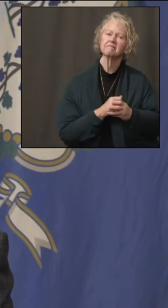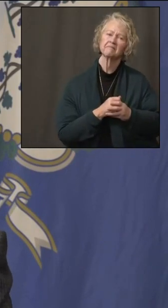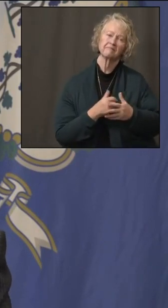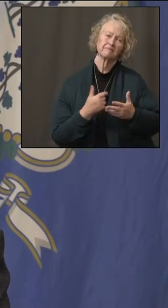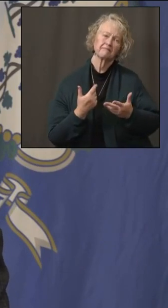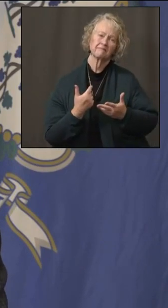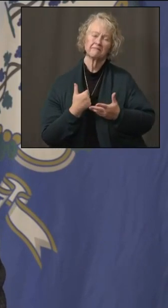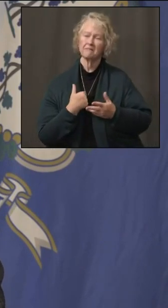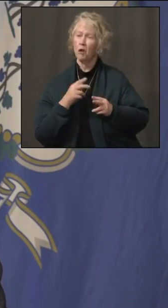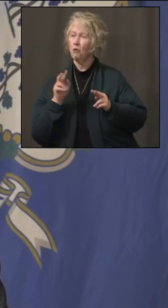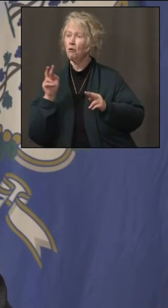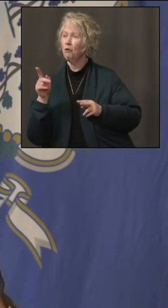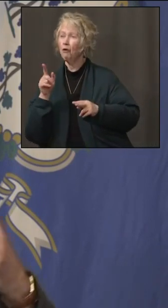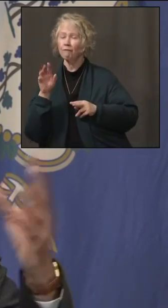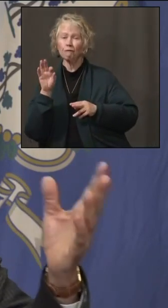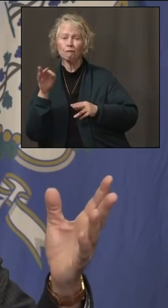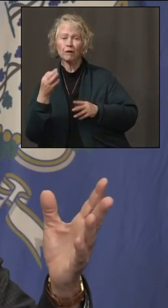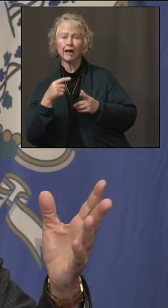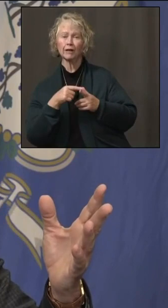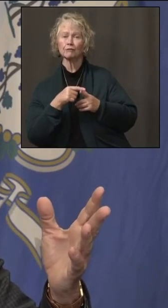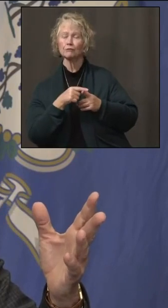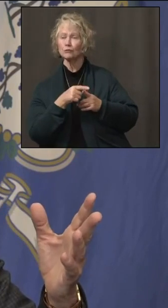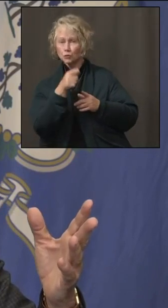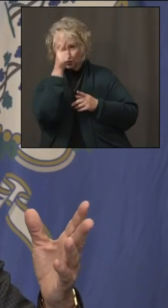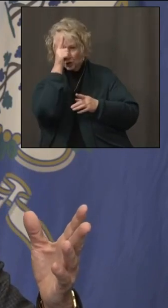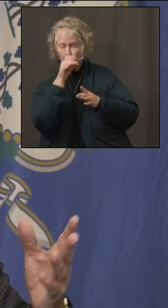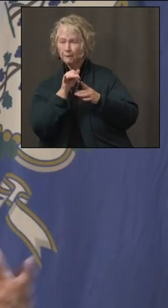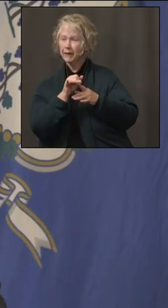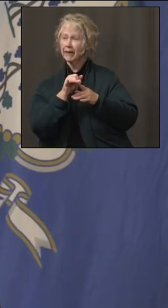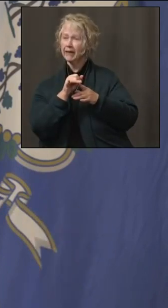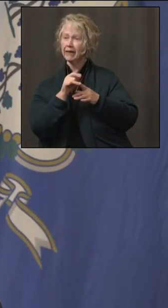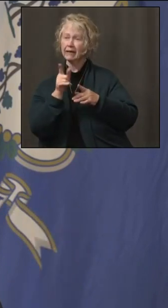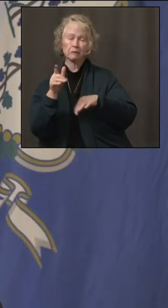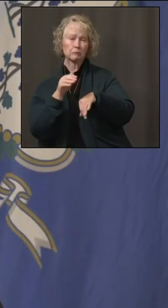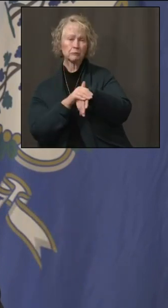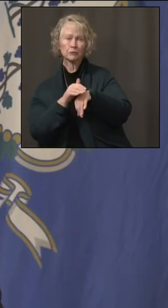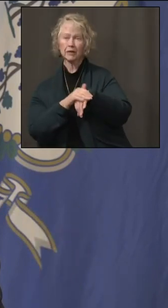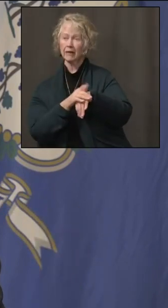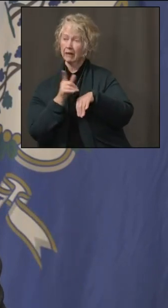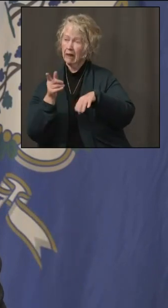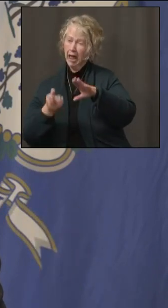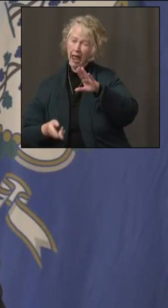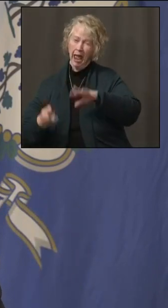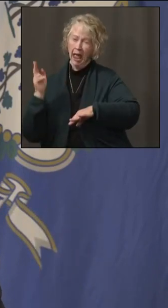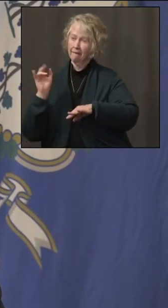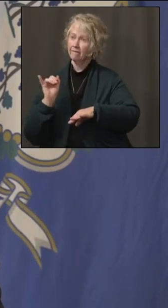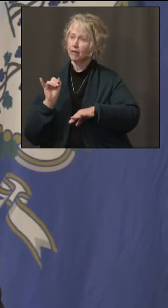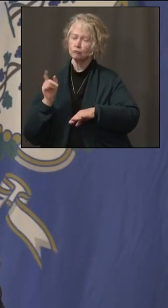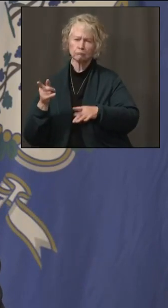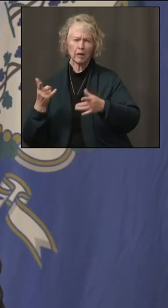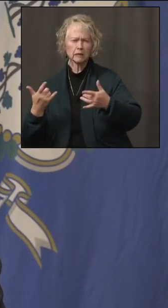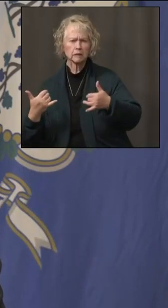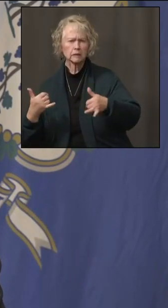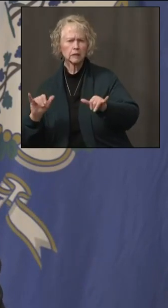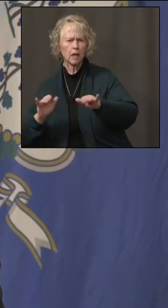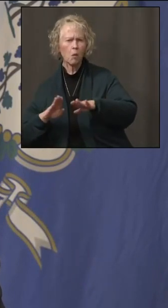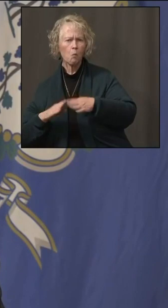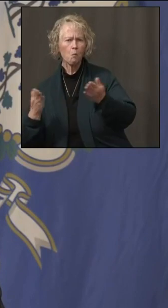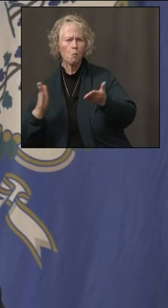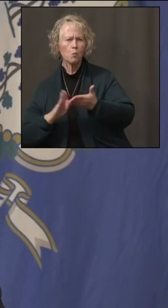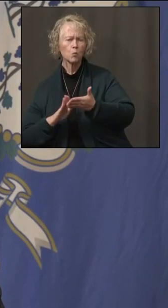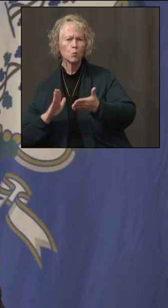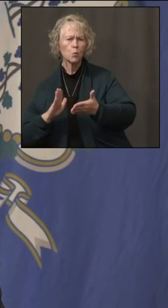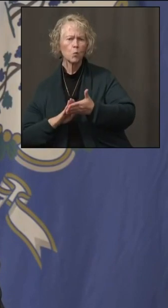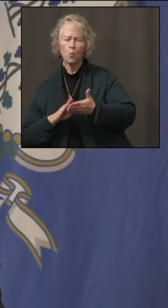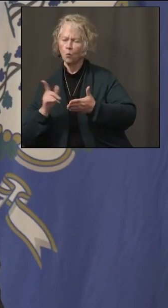places like France, Germany, and Britain, which have much higher infection rates, and they have kept their schools open. They really made that